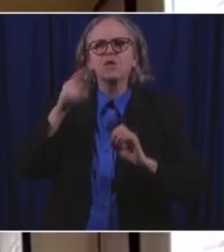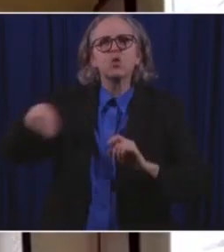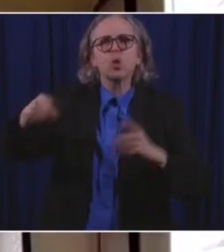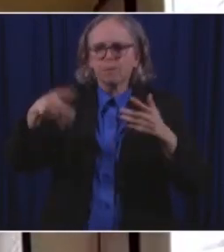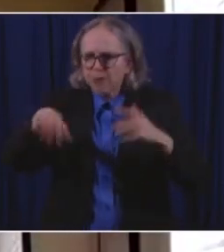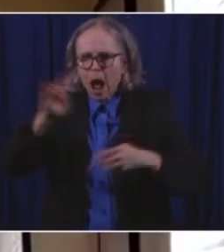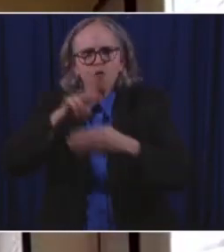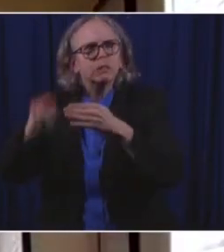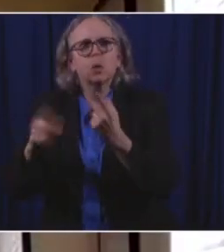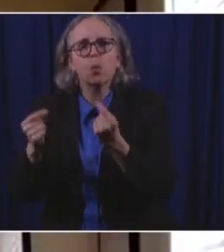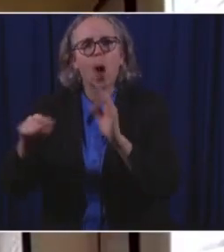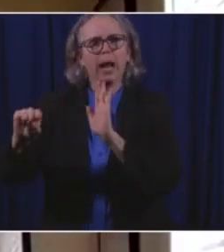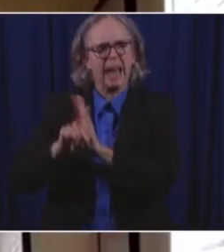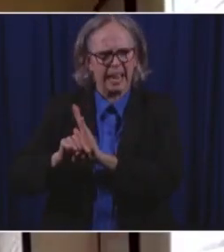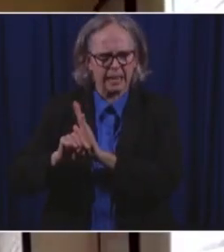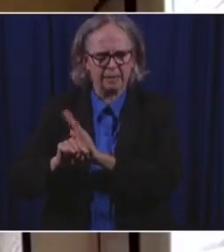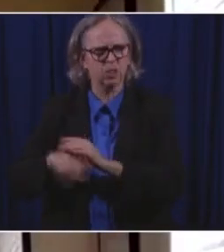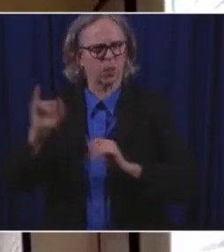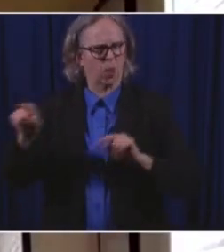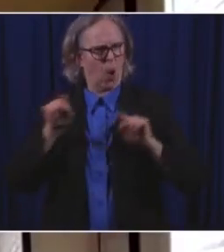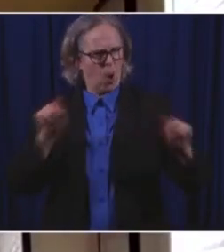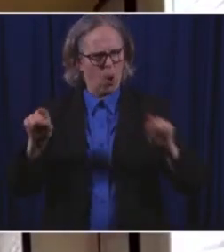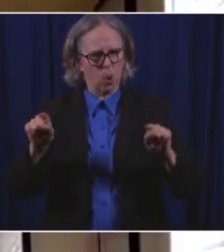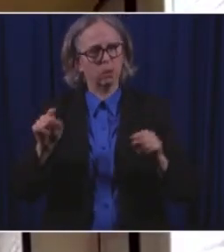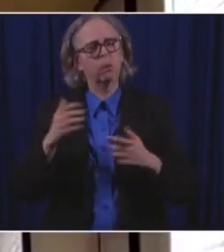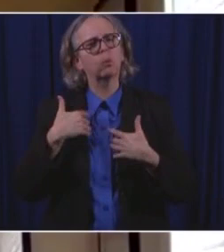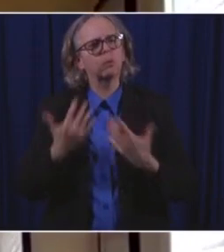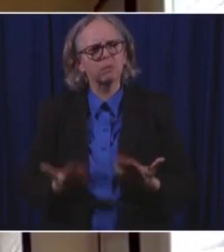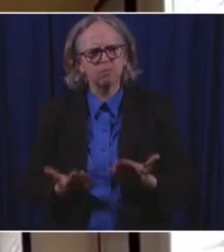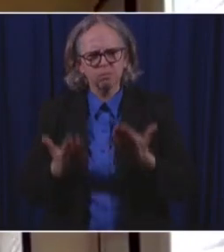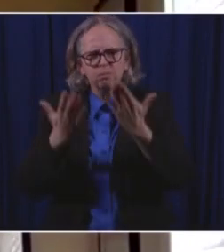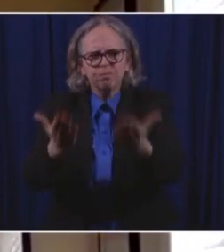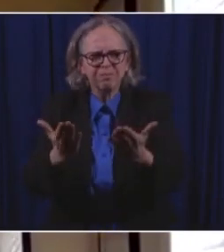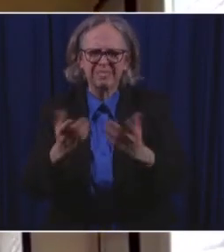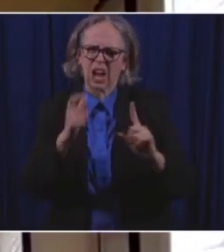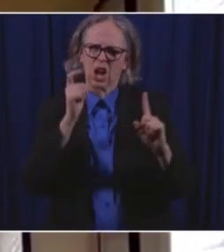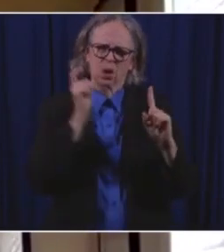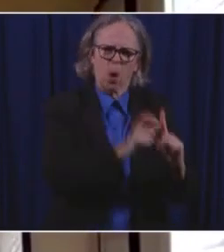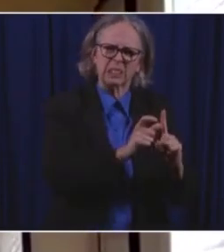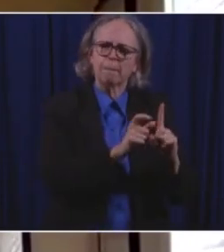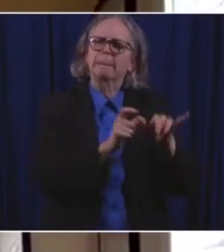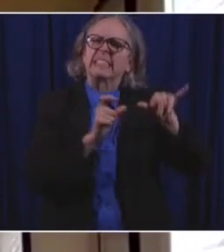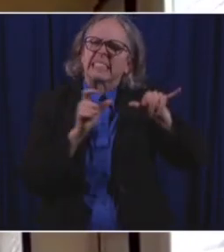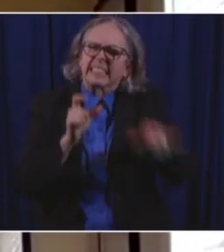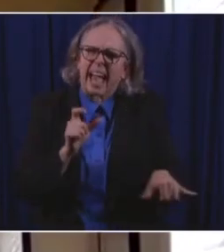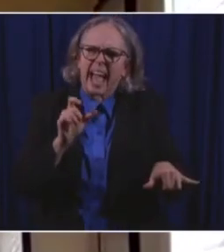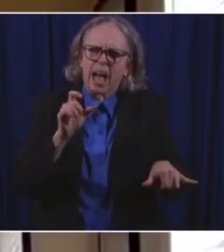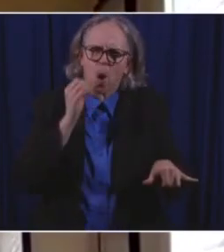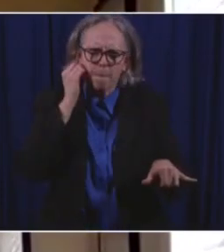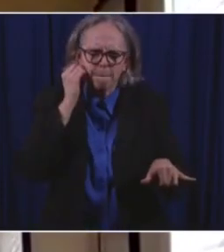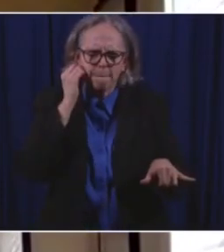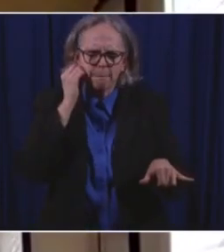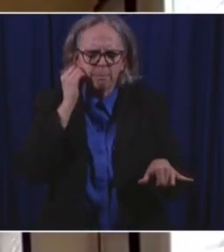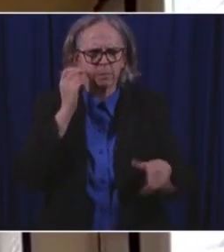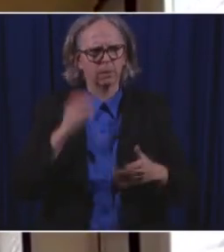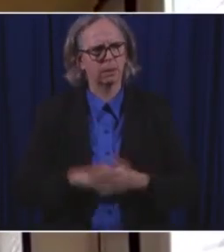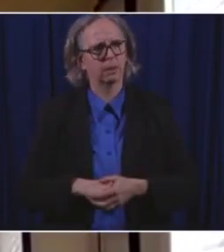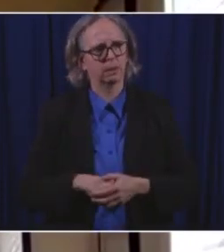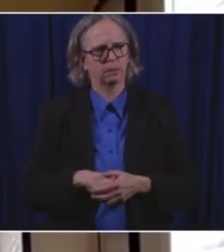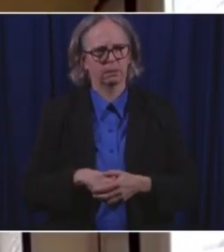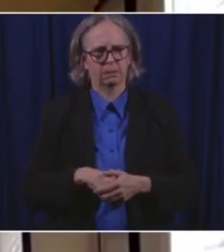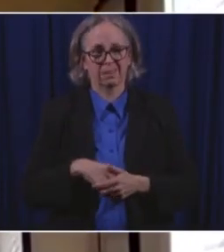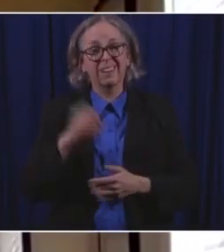We ask people to quarantine, that is to stay in their homes, after they've had close contact with someone who has COVID